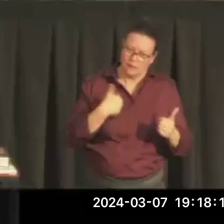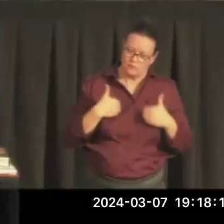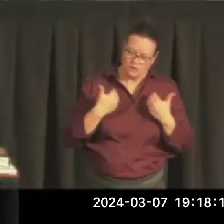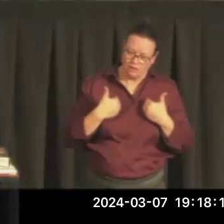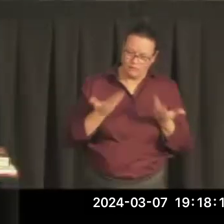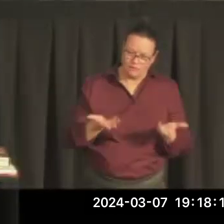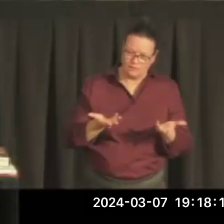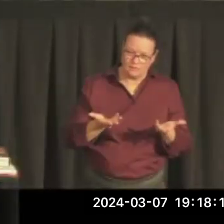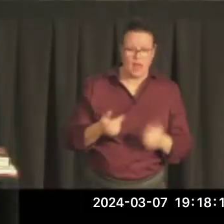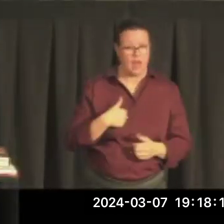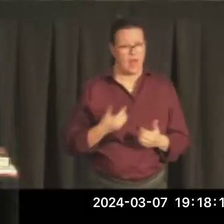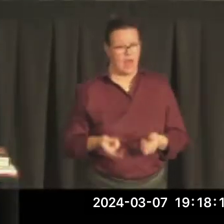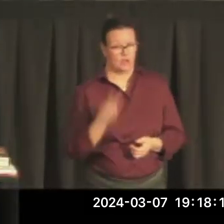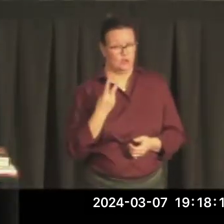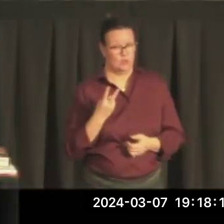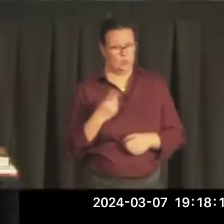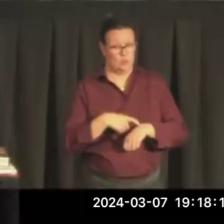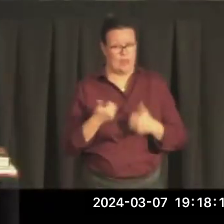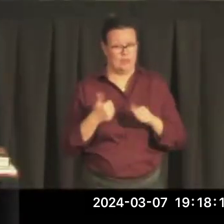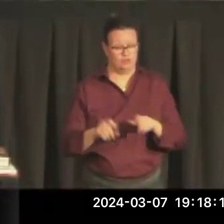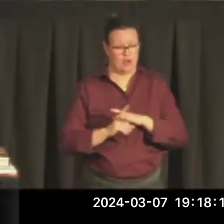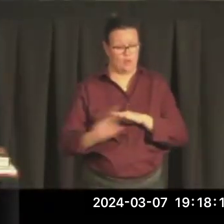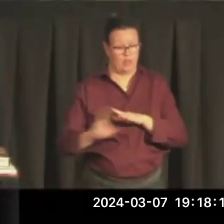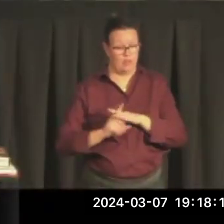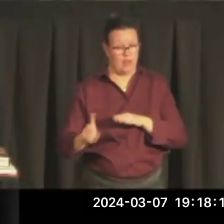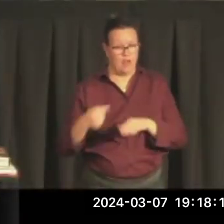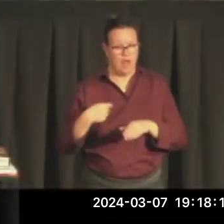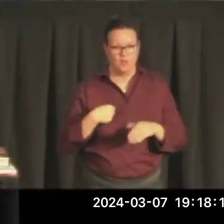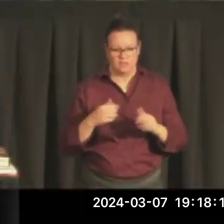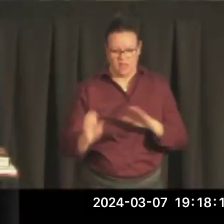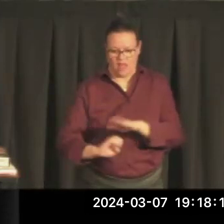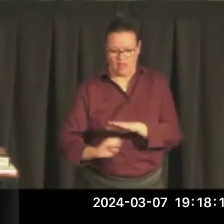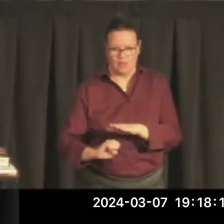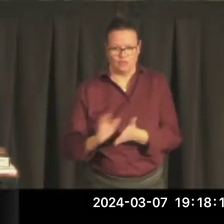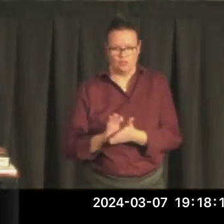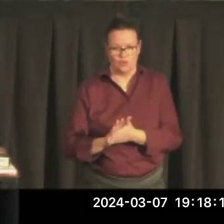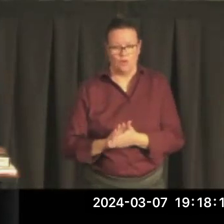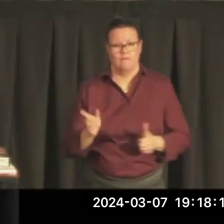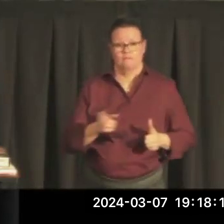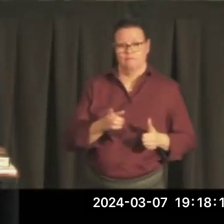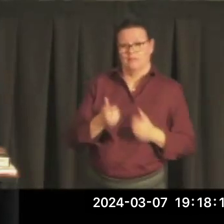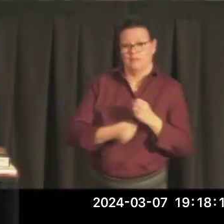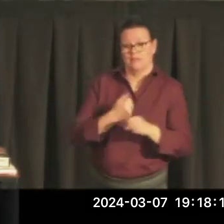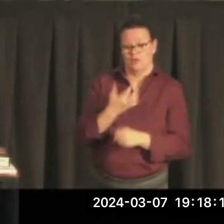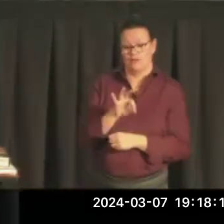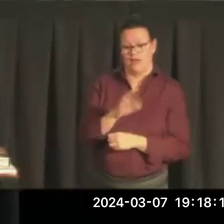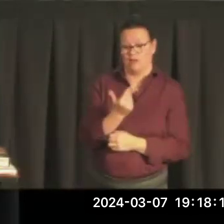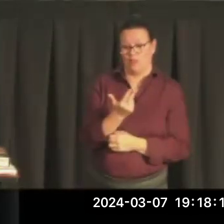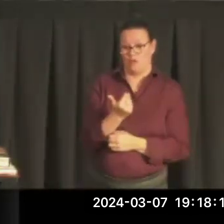I made two attempts to run away from home during my grade school years. I ran away first in 1913.